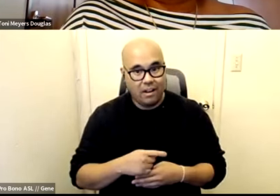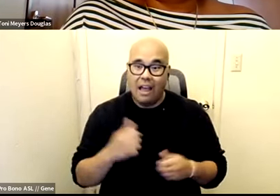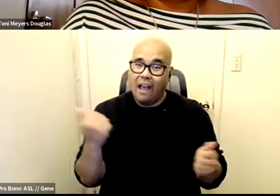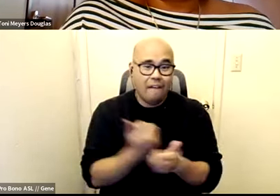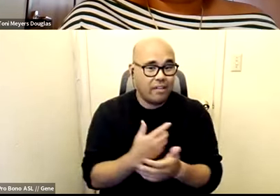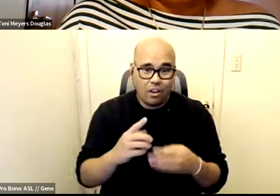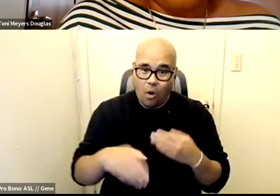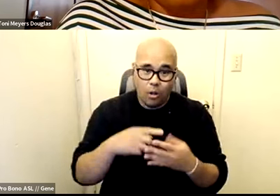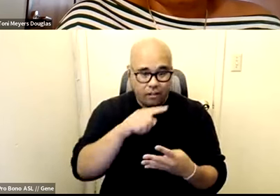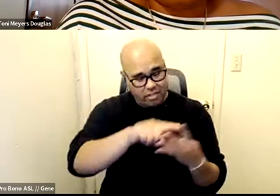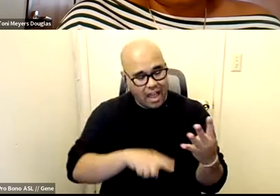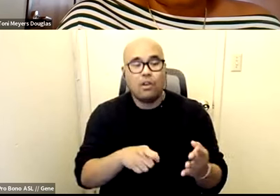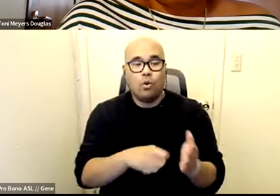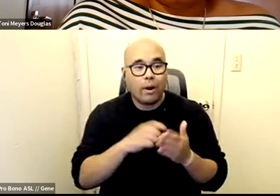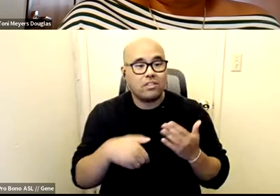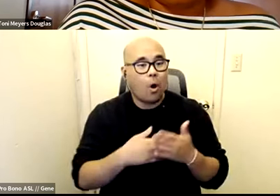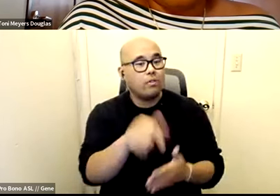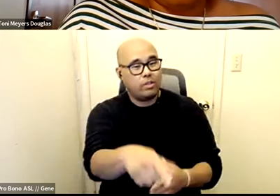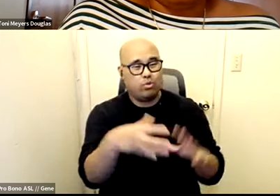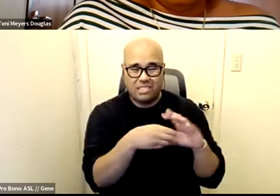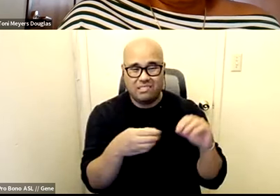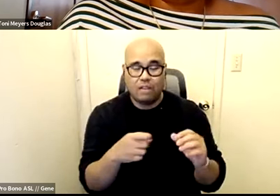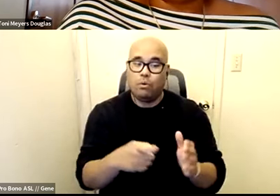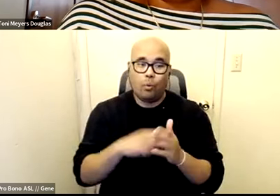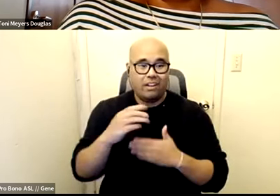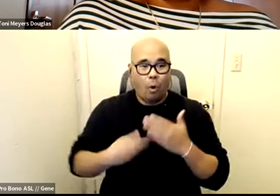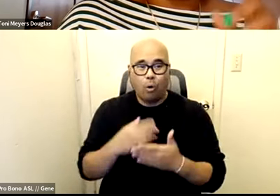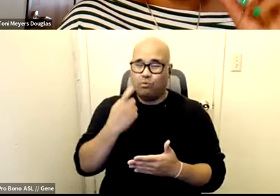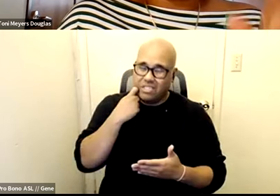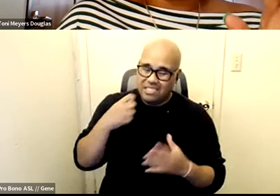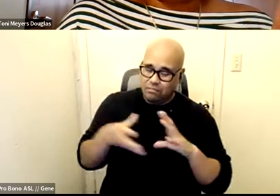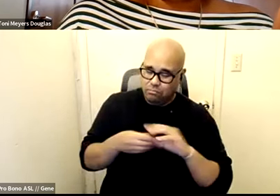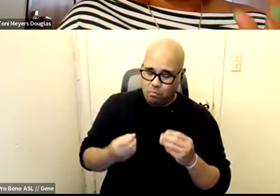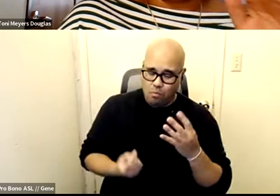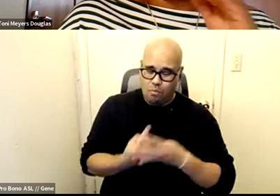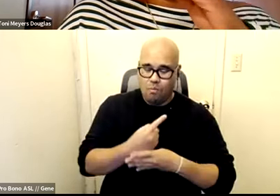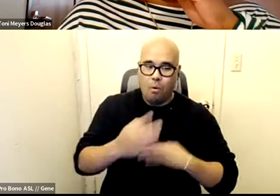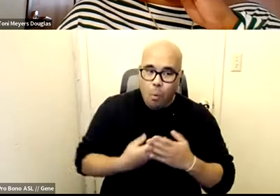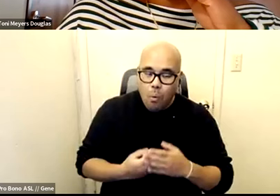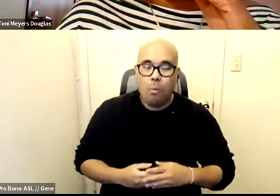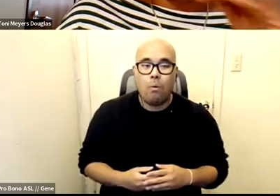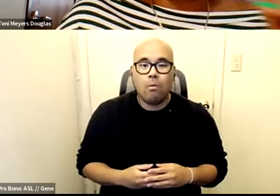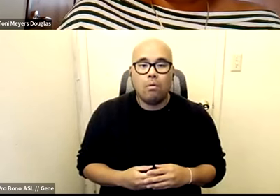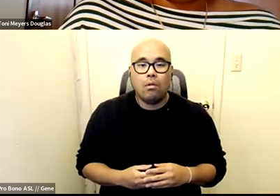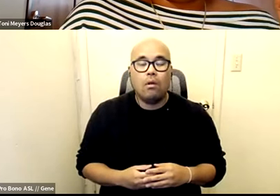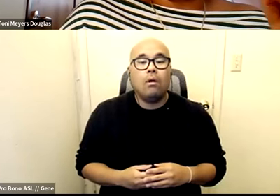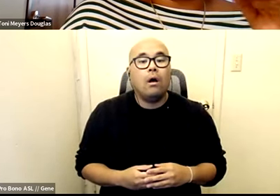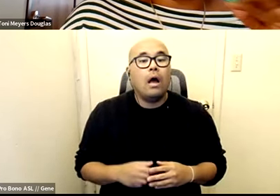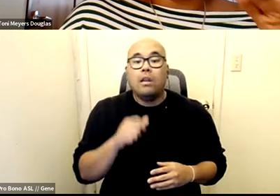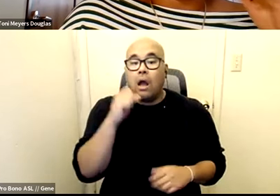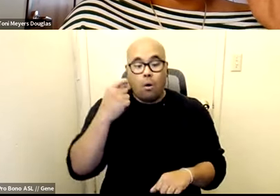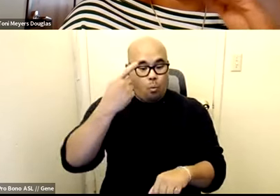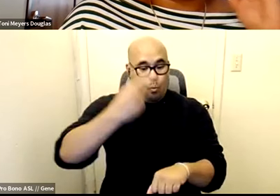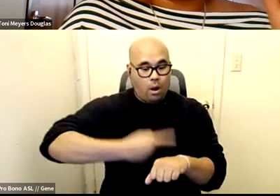of the above it takes all of that it's going to take all of that and and not one time but consistently